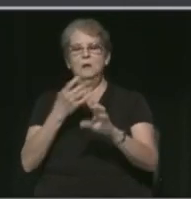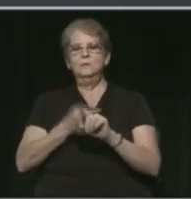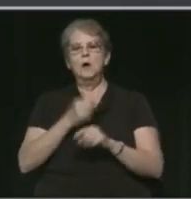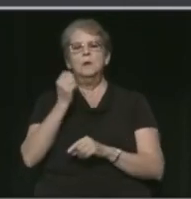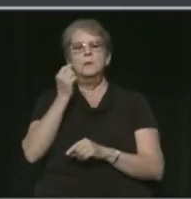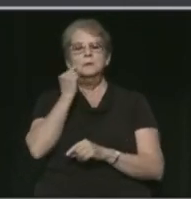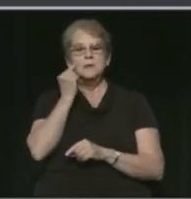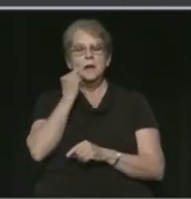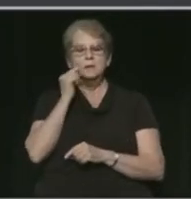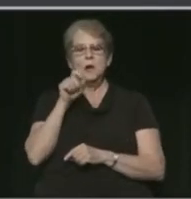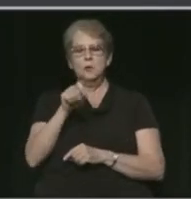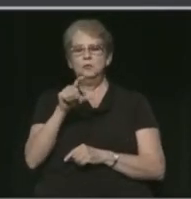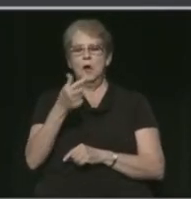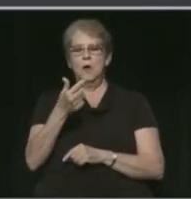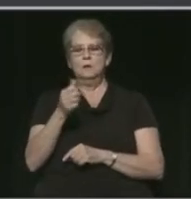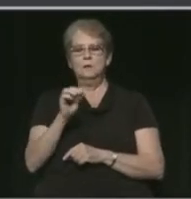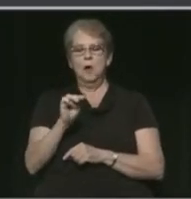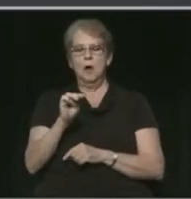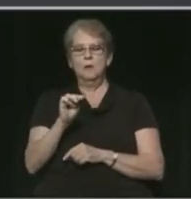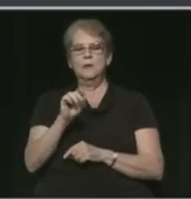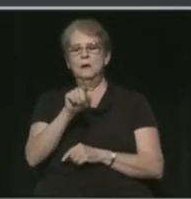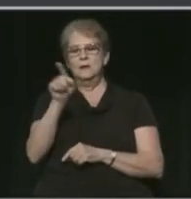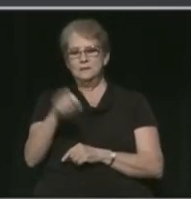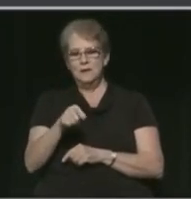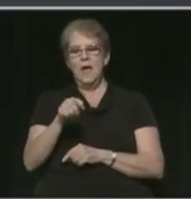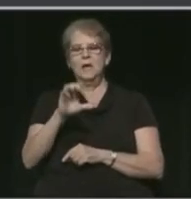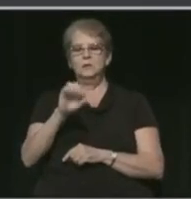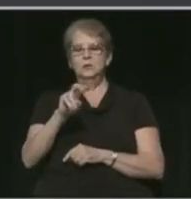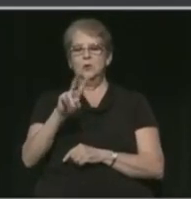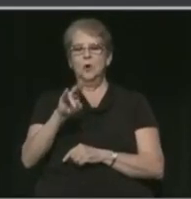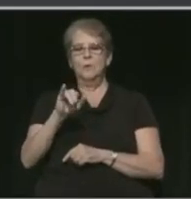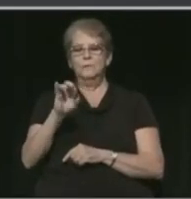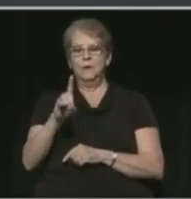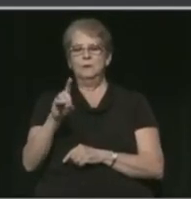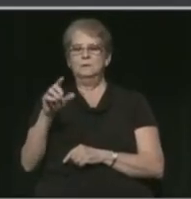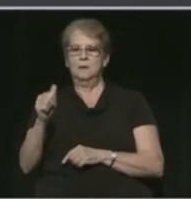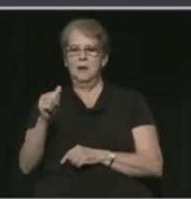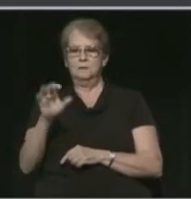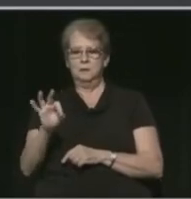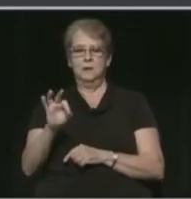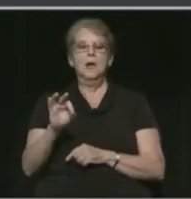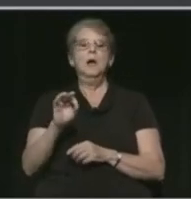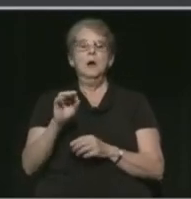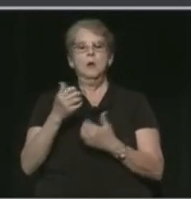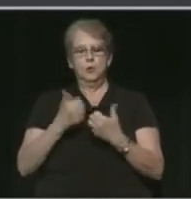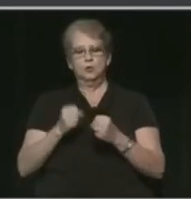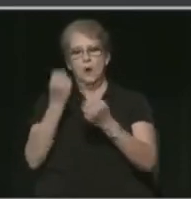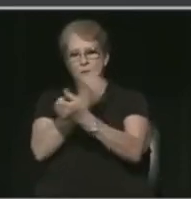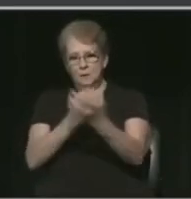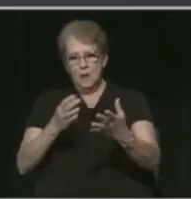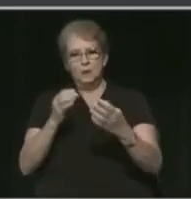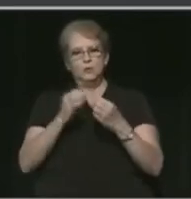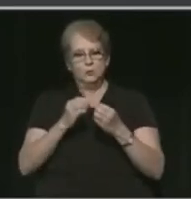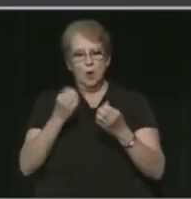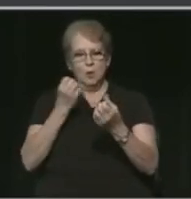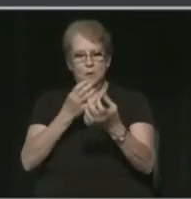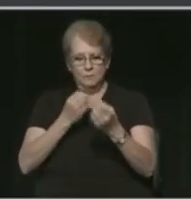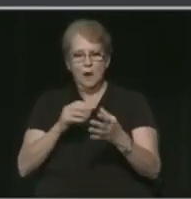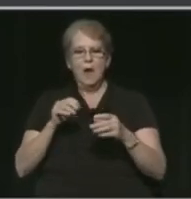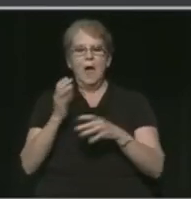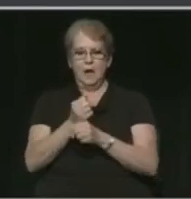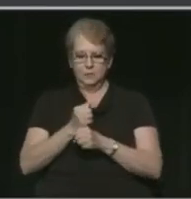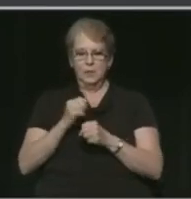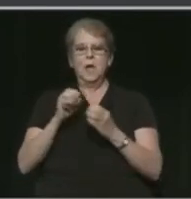sanantonio.gov slash COVID-19. We're working to provide more data to the community in the coming days as more testing comes